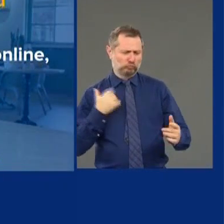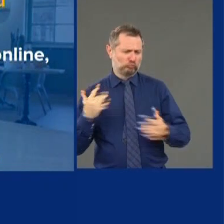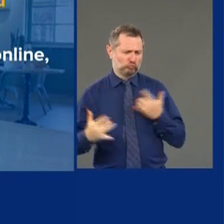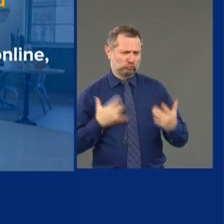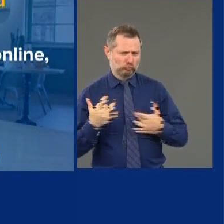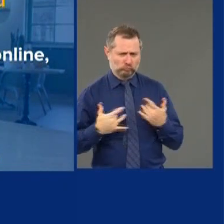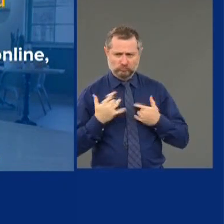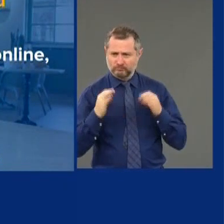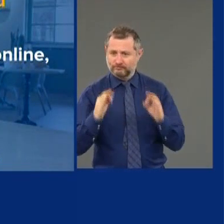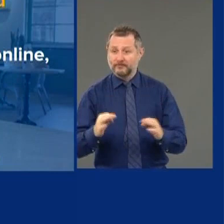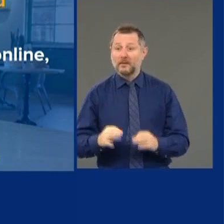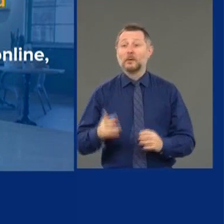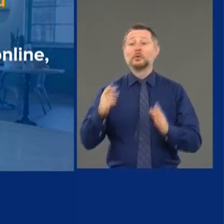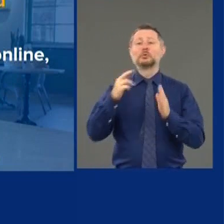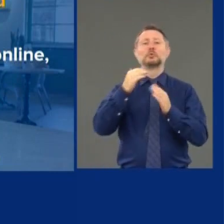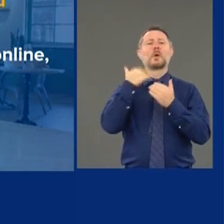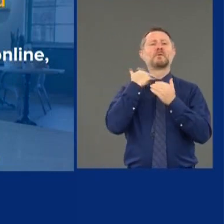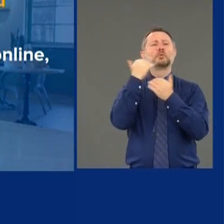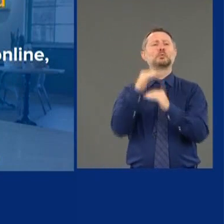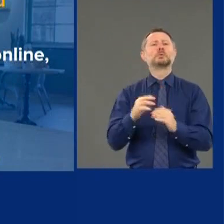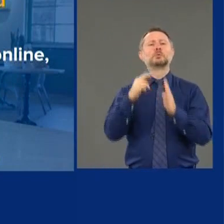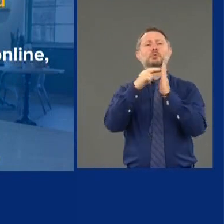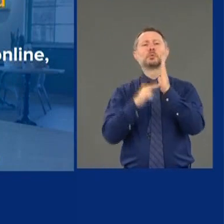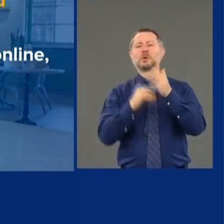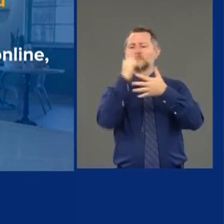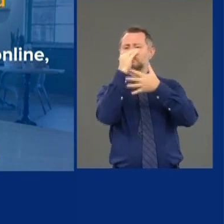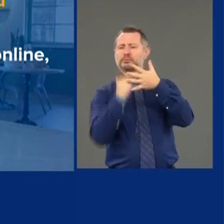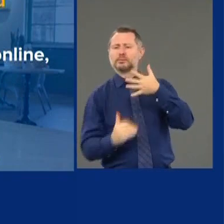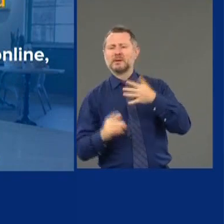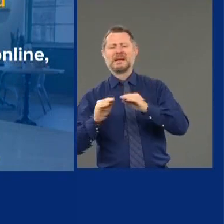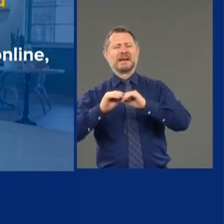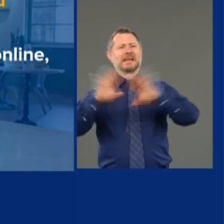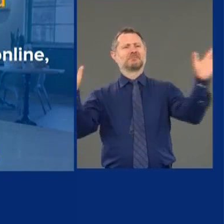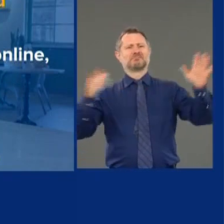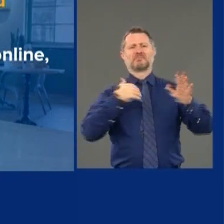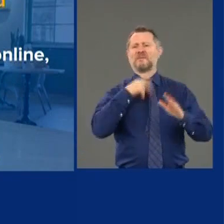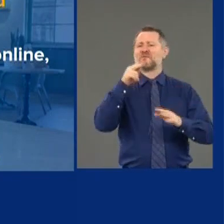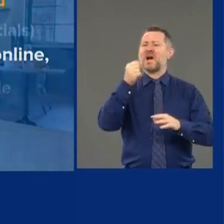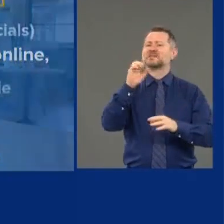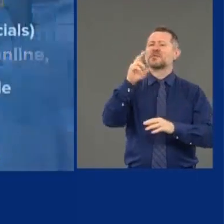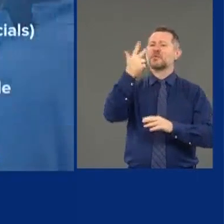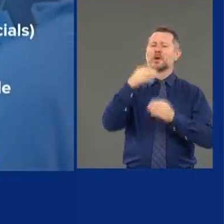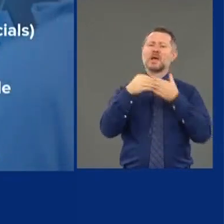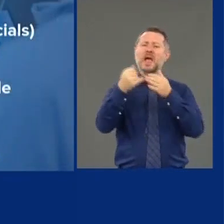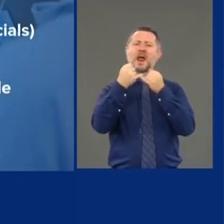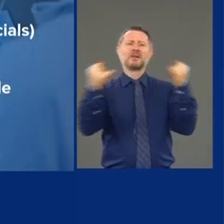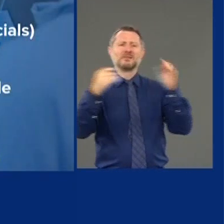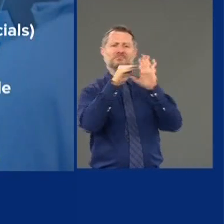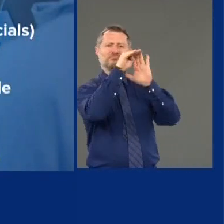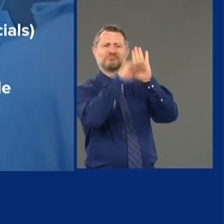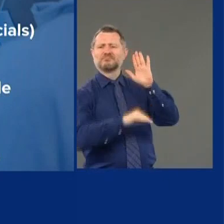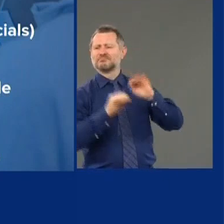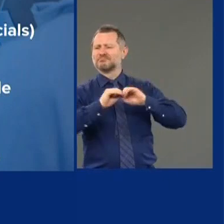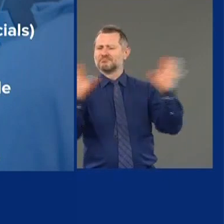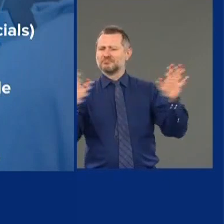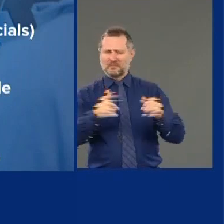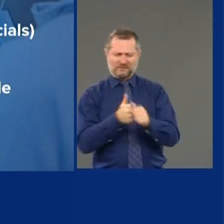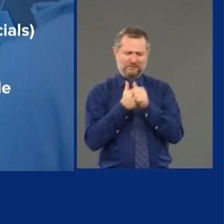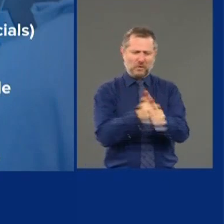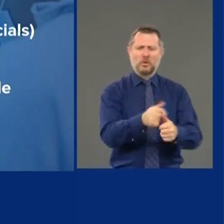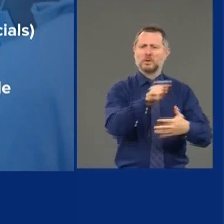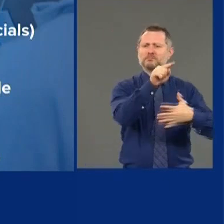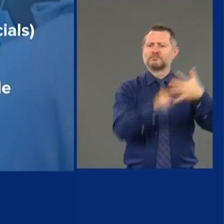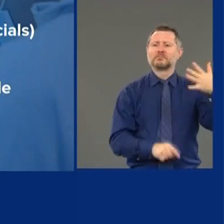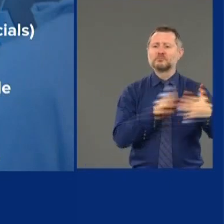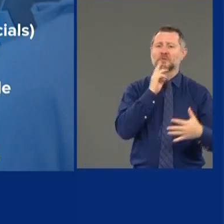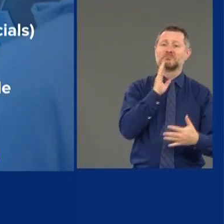The rules and regulations of phase three are very clear. They're all set out. People should follow the guidelines because the